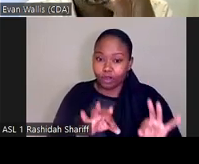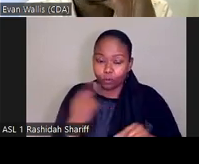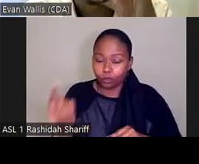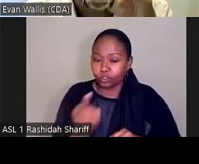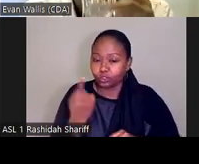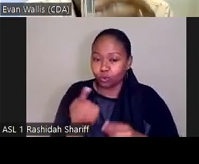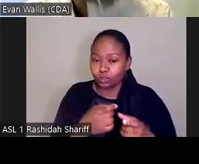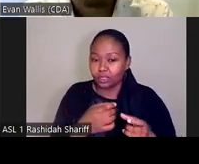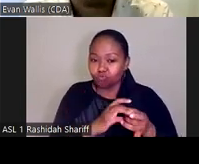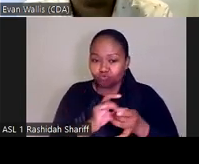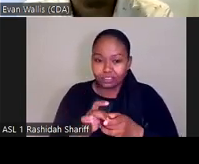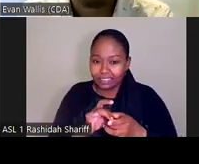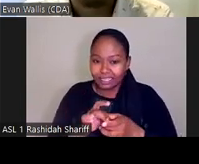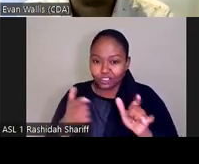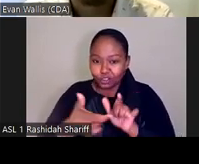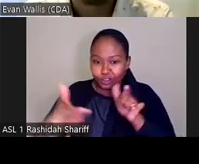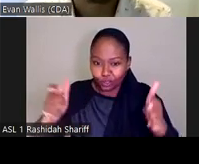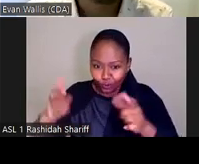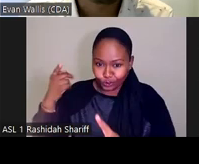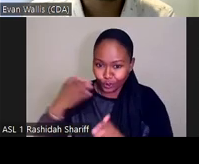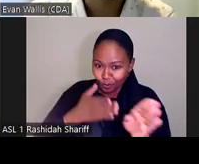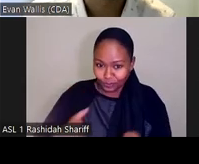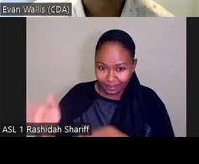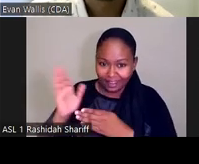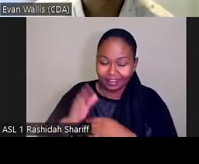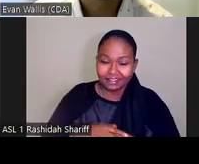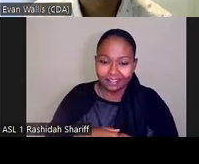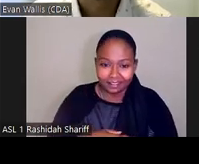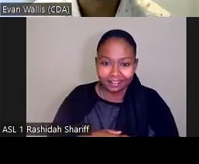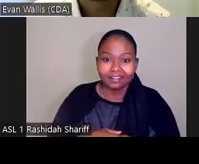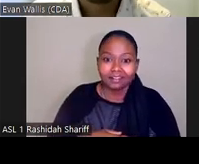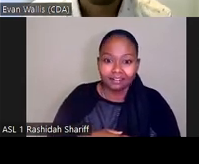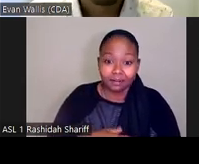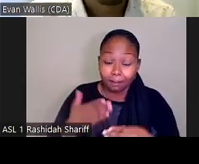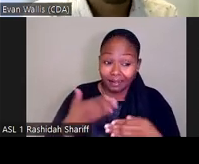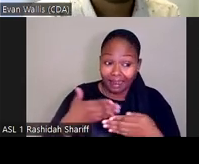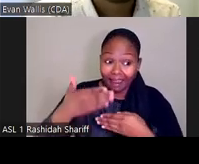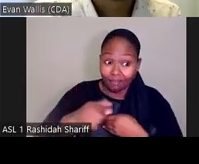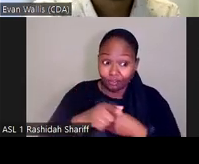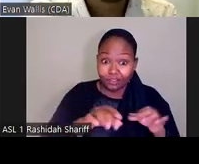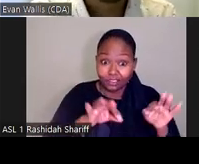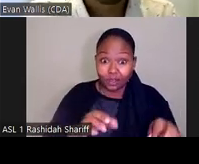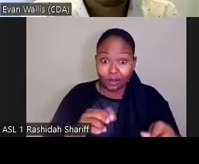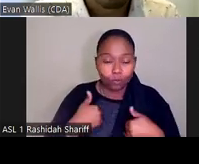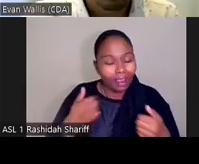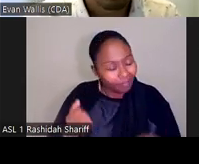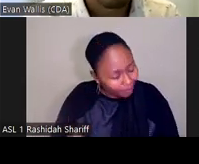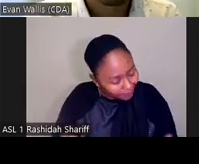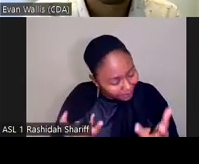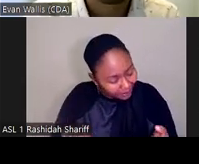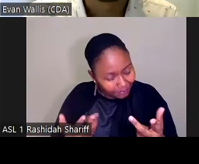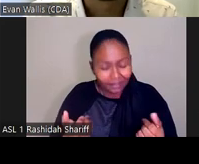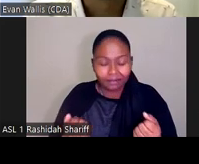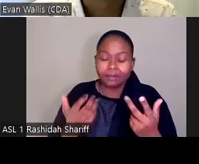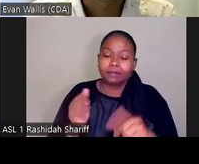that's used to better understand equity related to MPA goals, strategies, and work streams. But beyond this framework, there's many other efforts from the state to better understand and